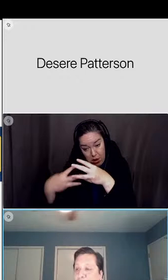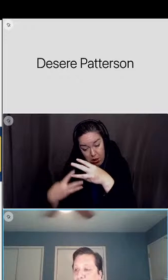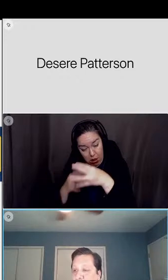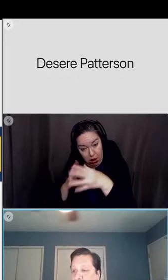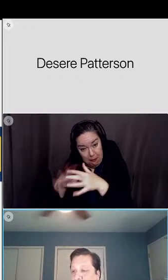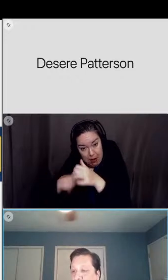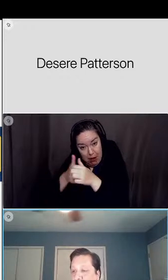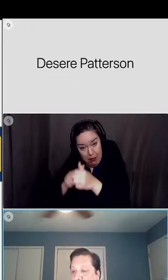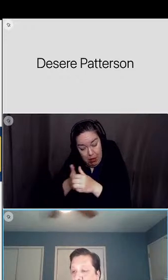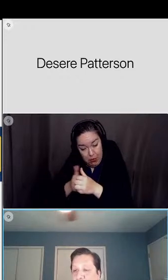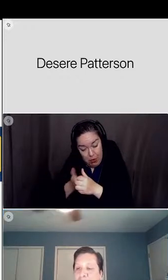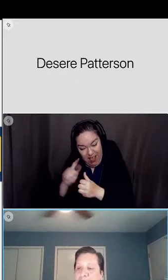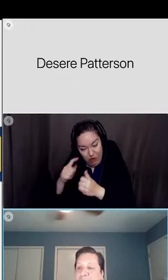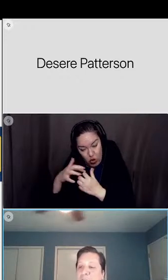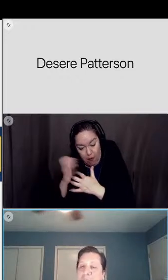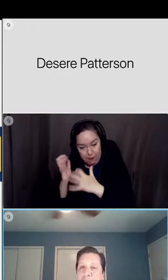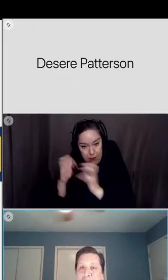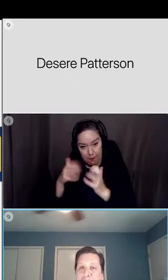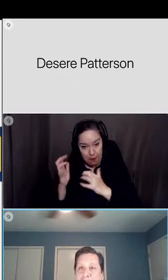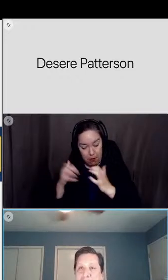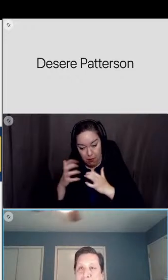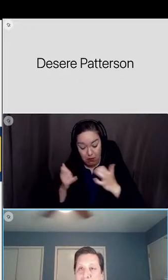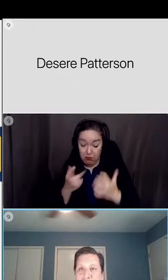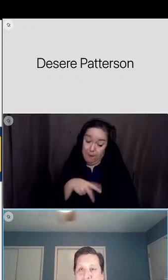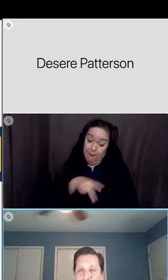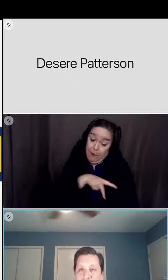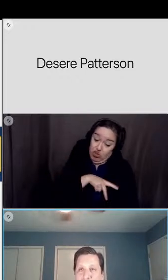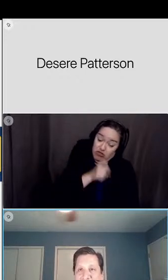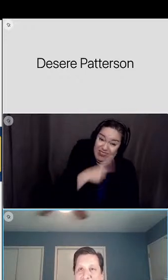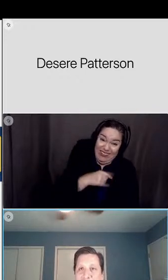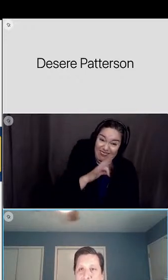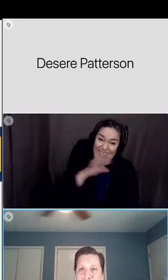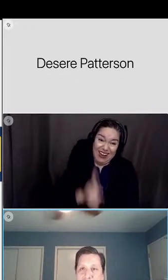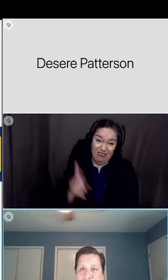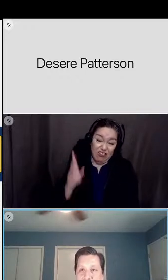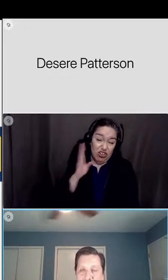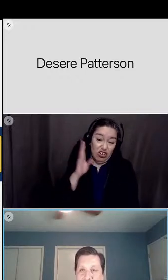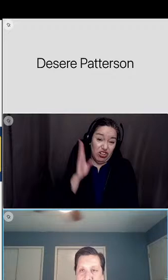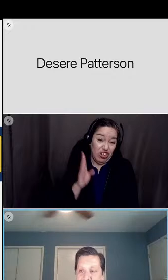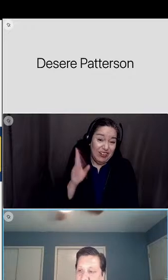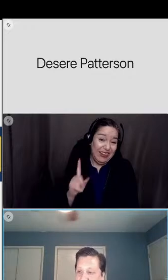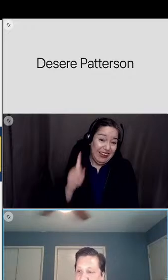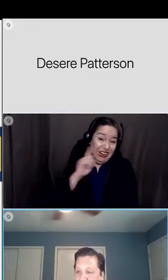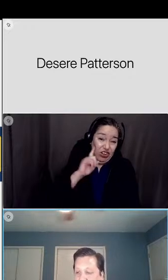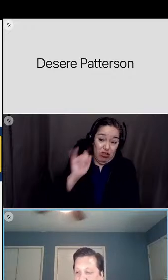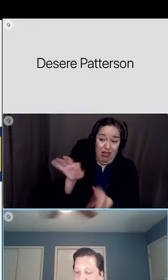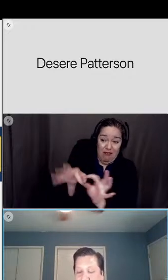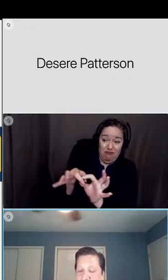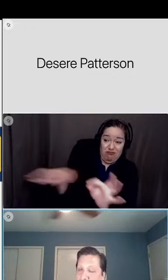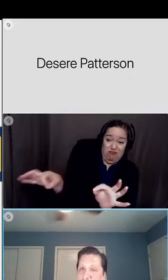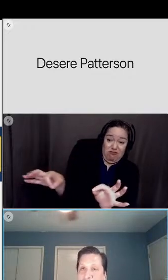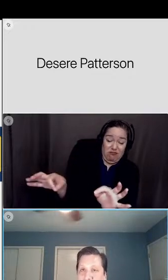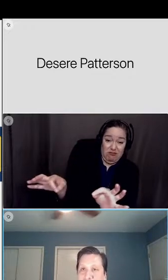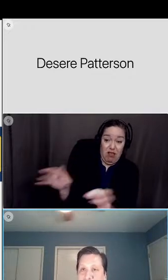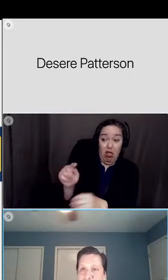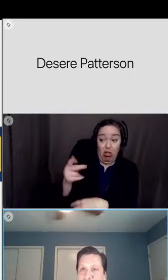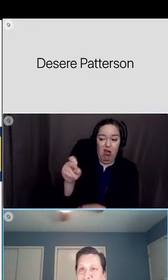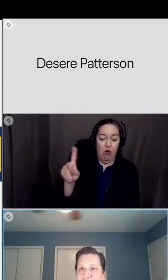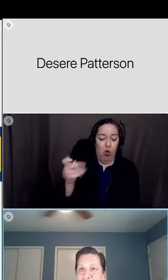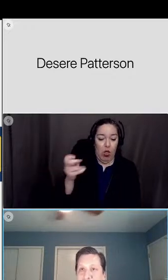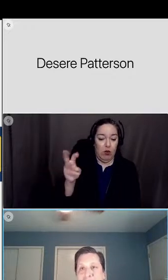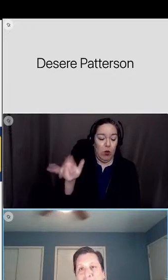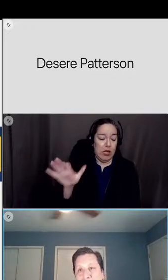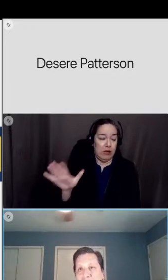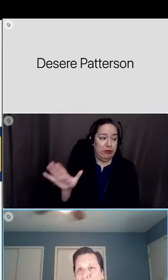i would if i never hear the term that's the colton way again used in a negative context i'm very happy